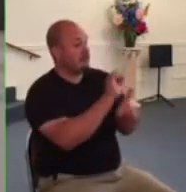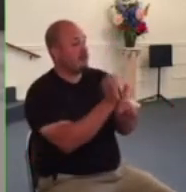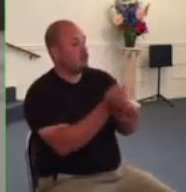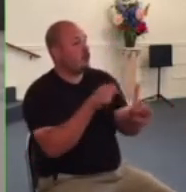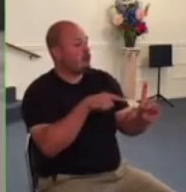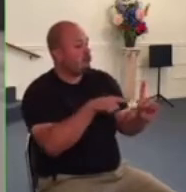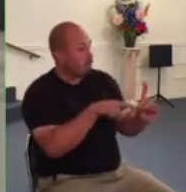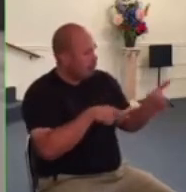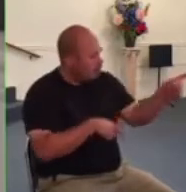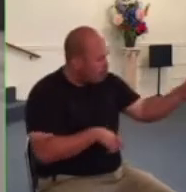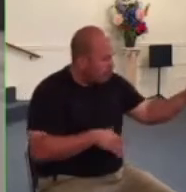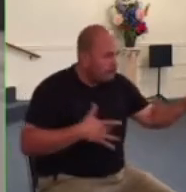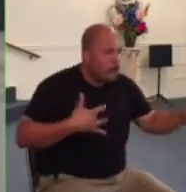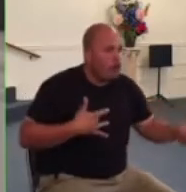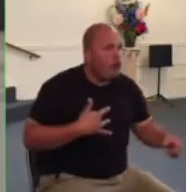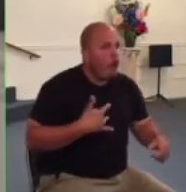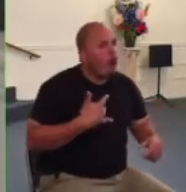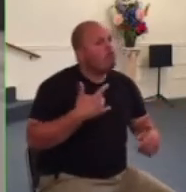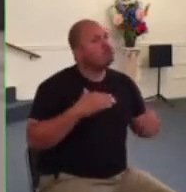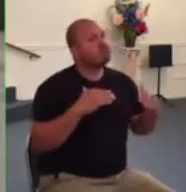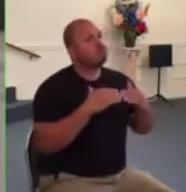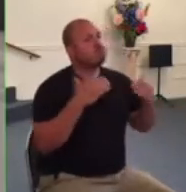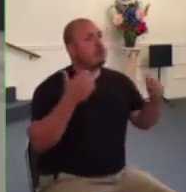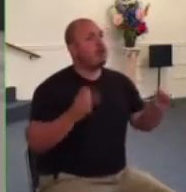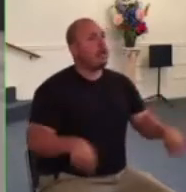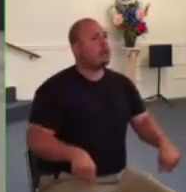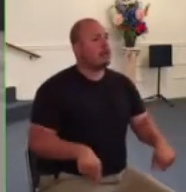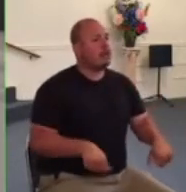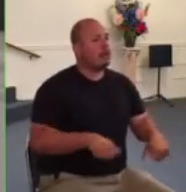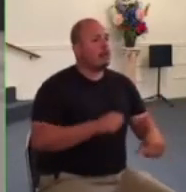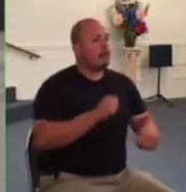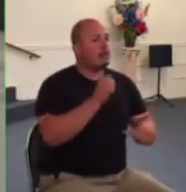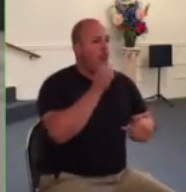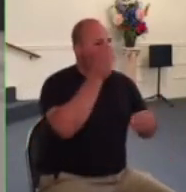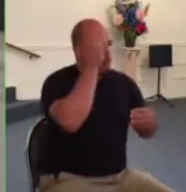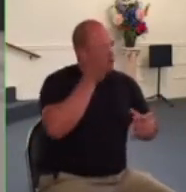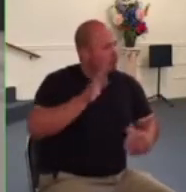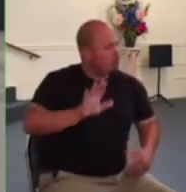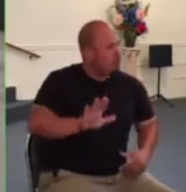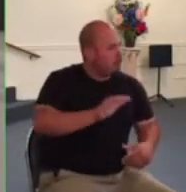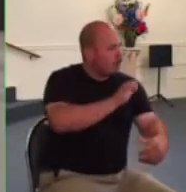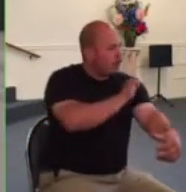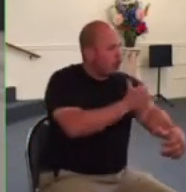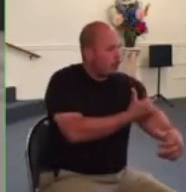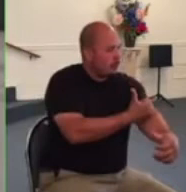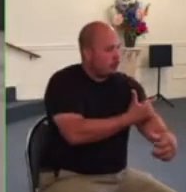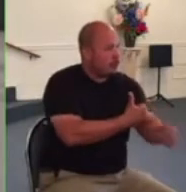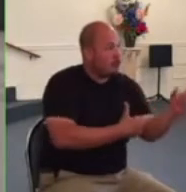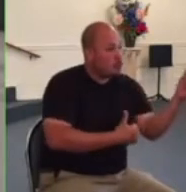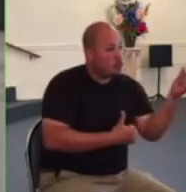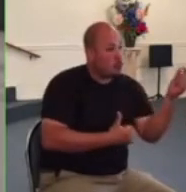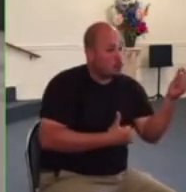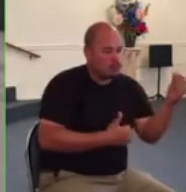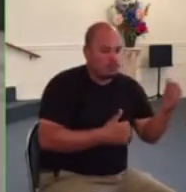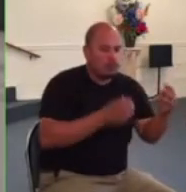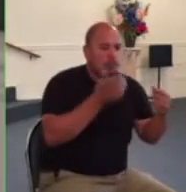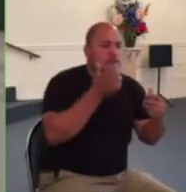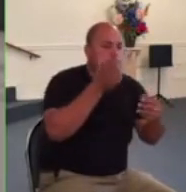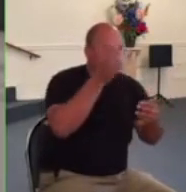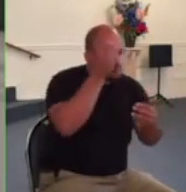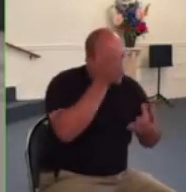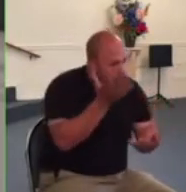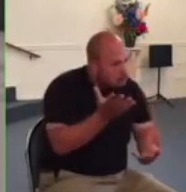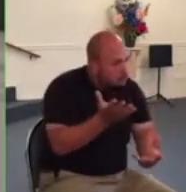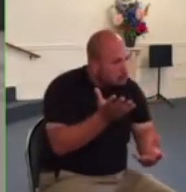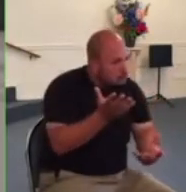justified in obeying in disobeying the authorities they submit instead so